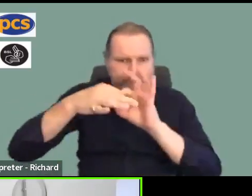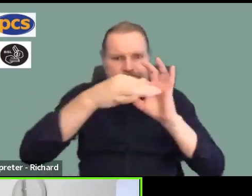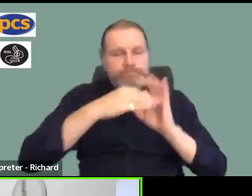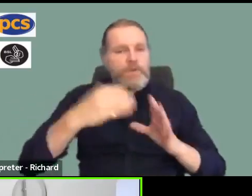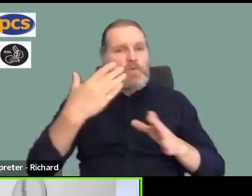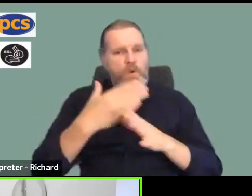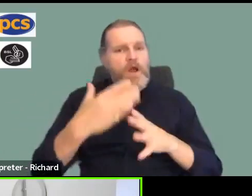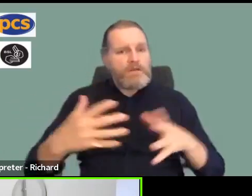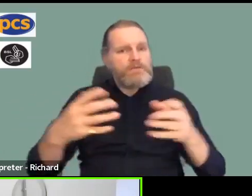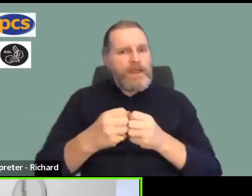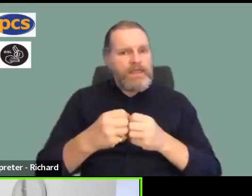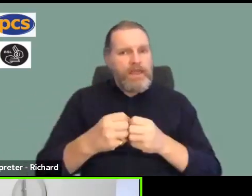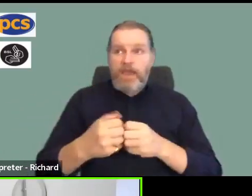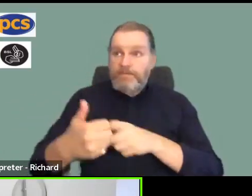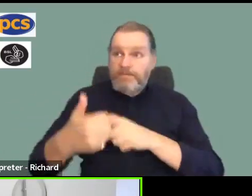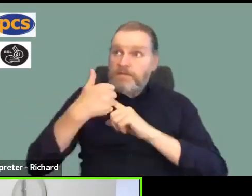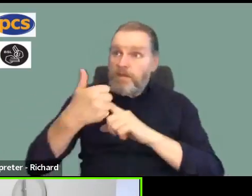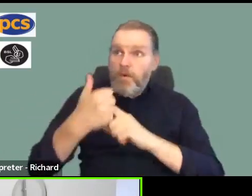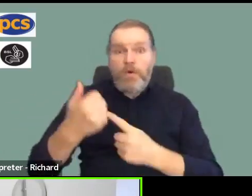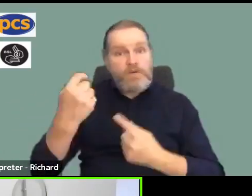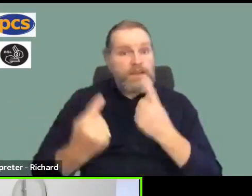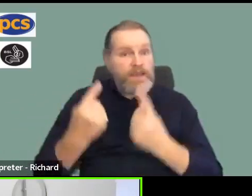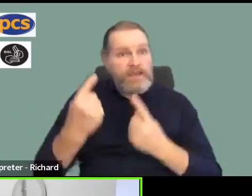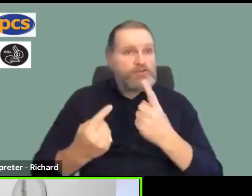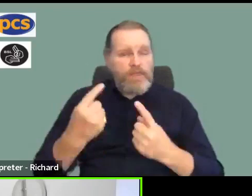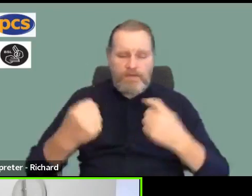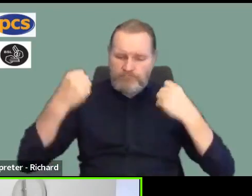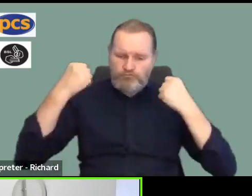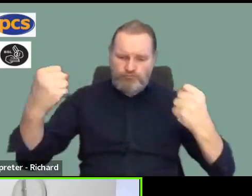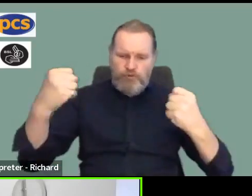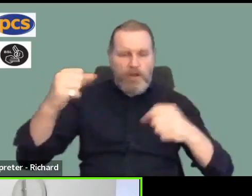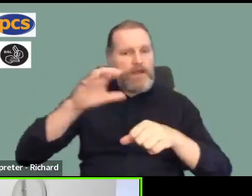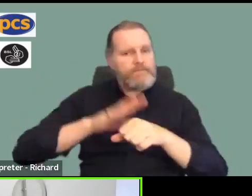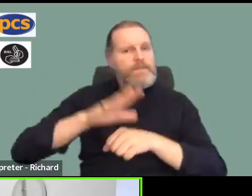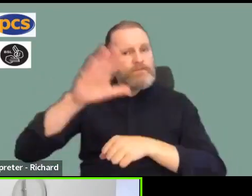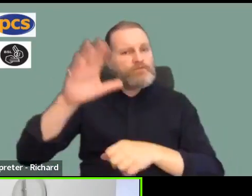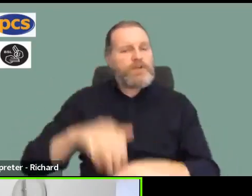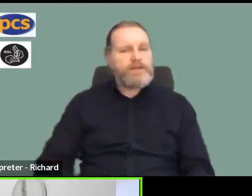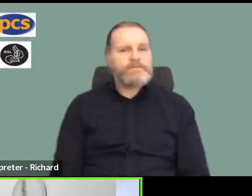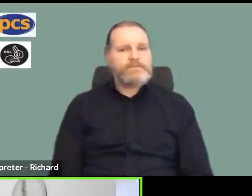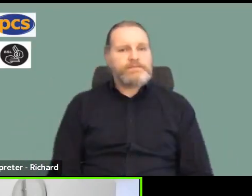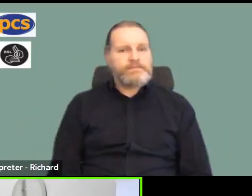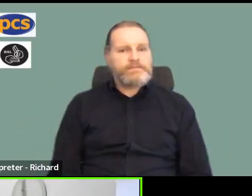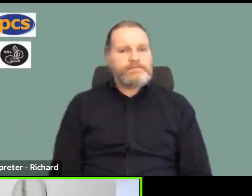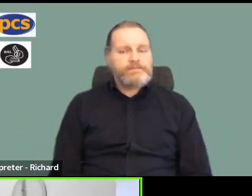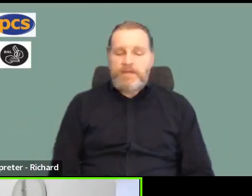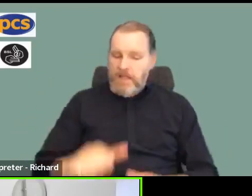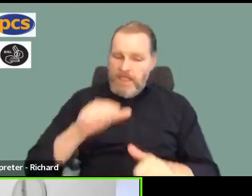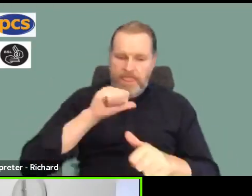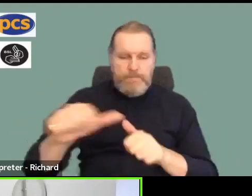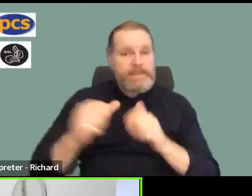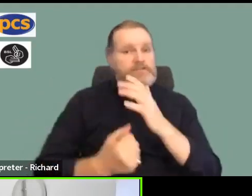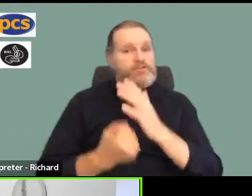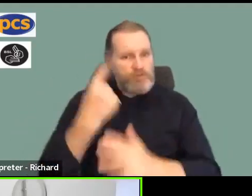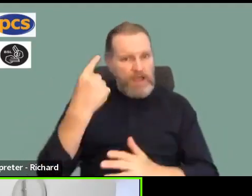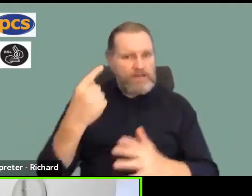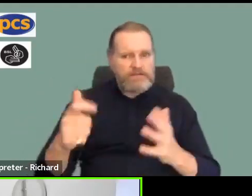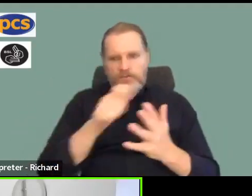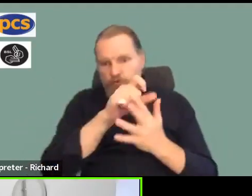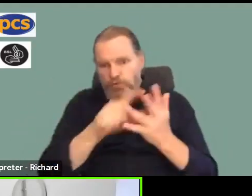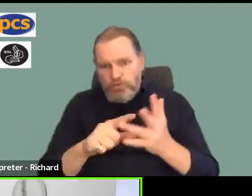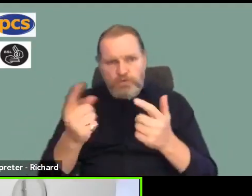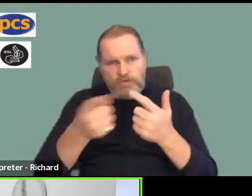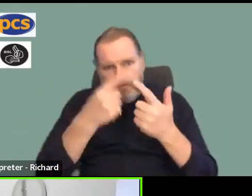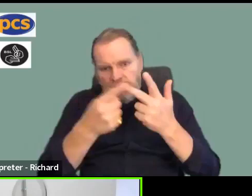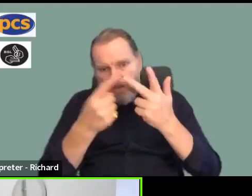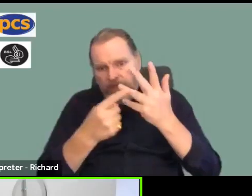that if we all work together to do this, we're all going to be stronger for it. And we're going to have a better chance of being able to do something about some of the